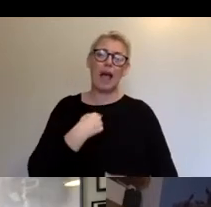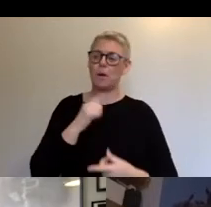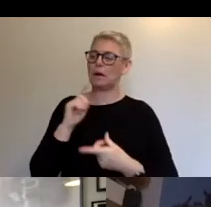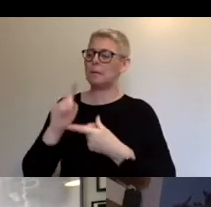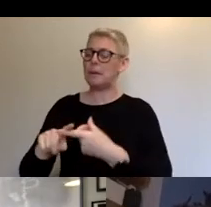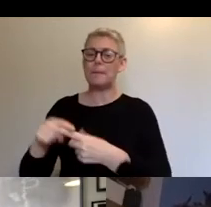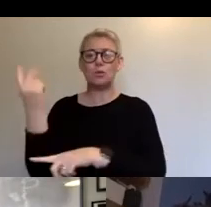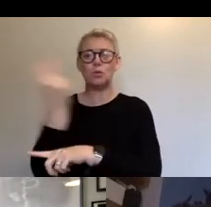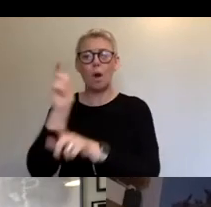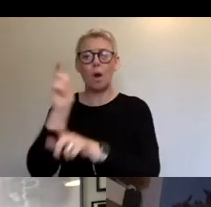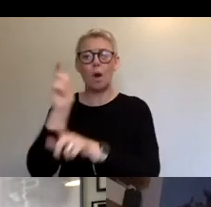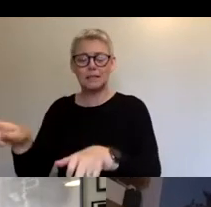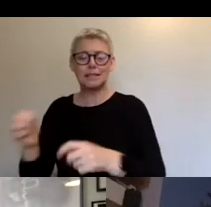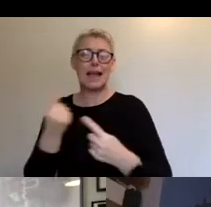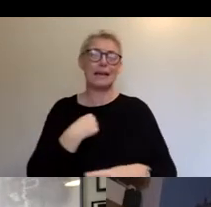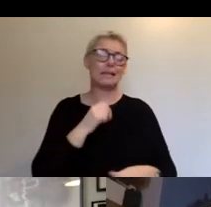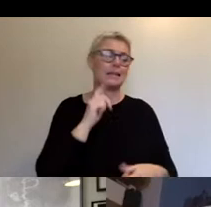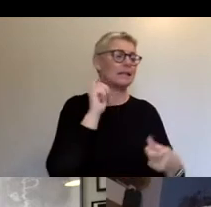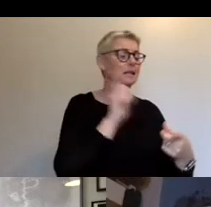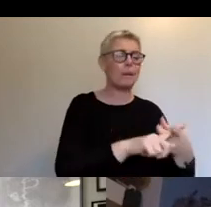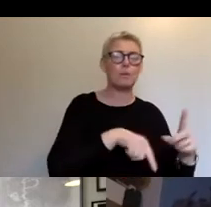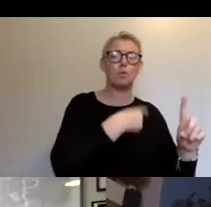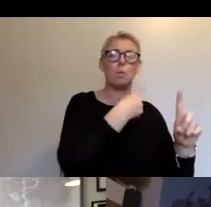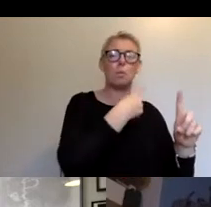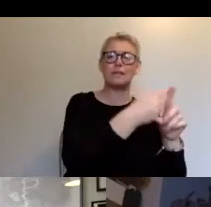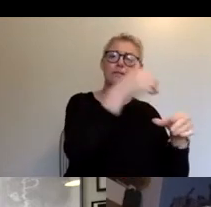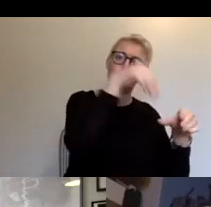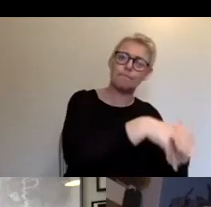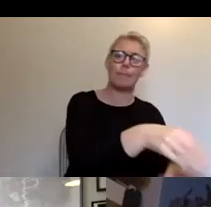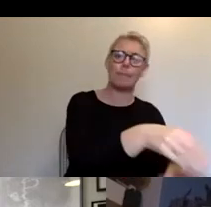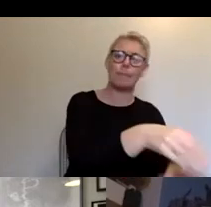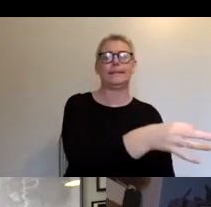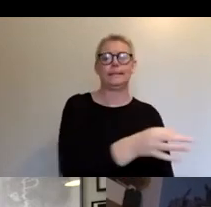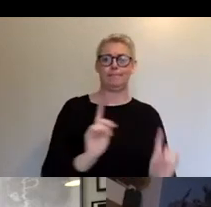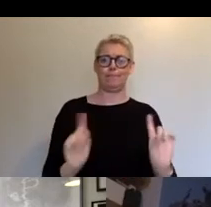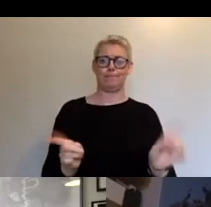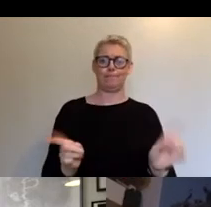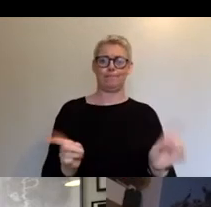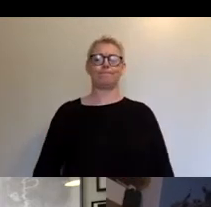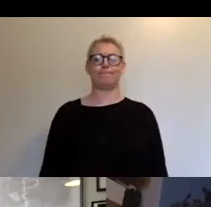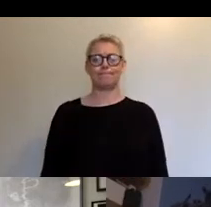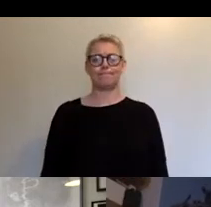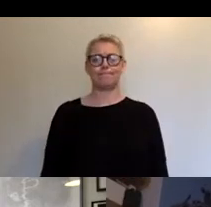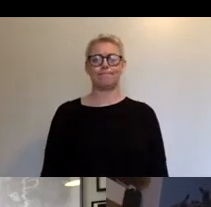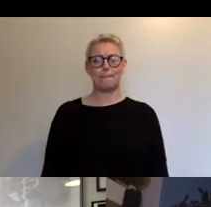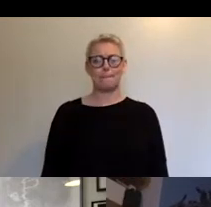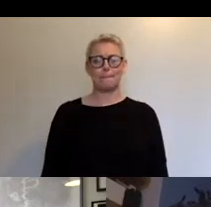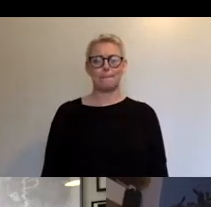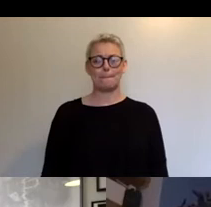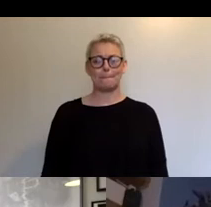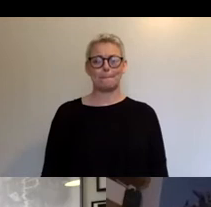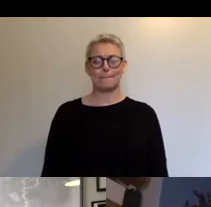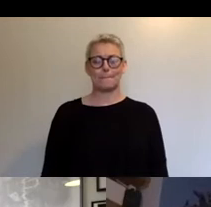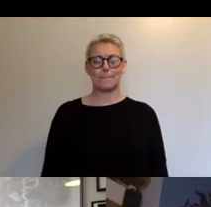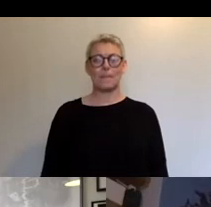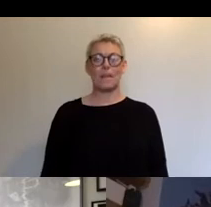commitment to putting something positive into our cities and into our communities. Different ways of reaching people,